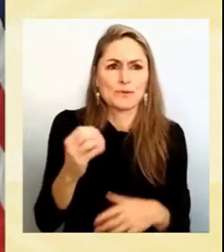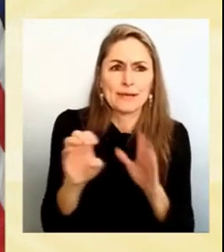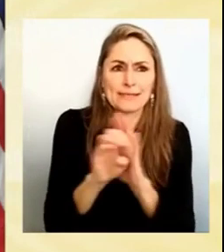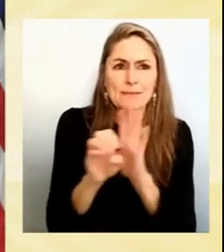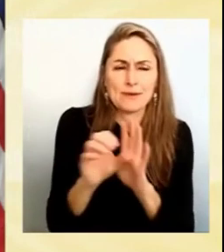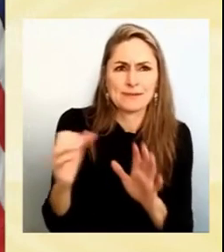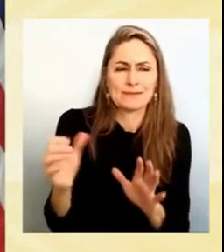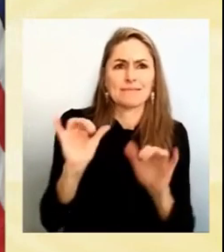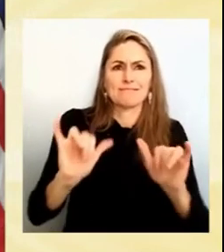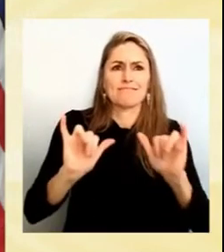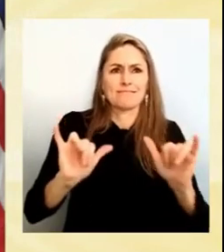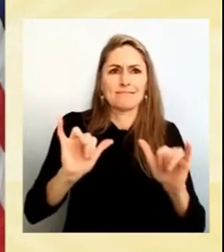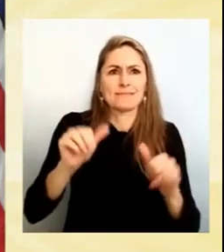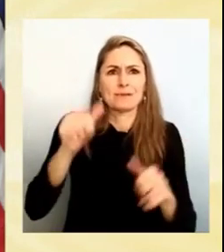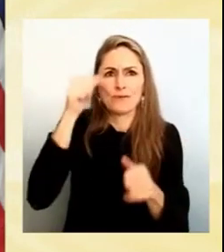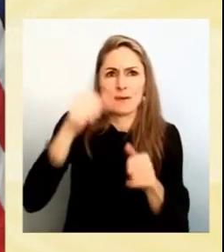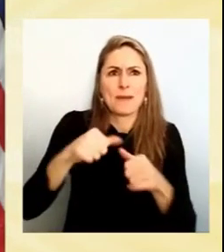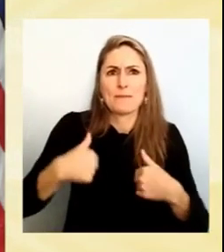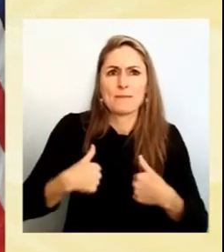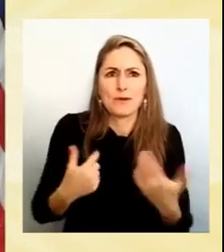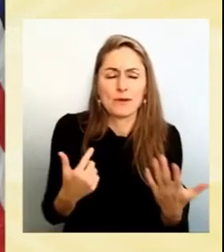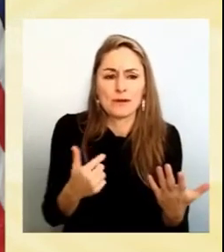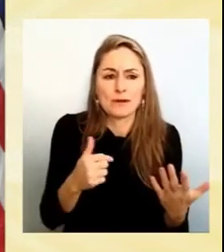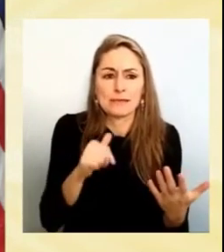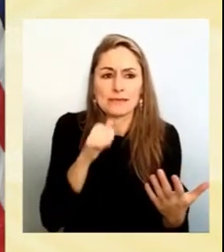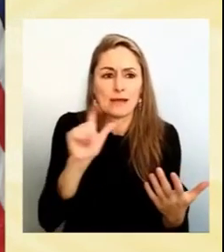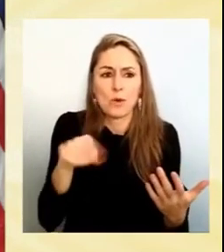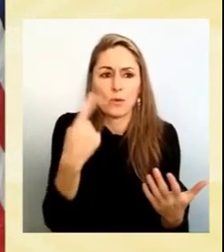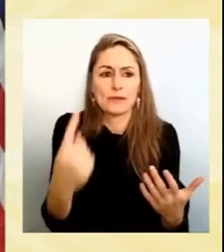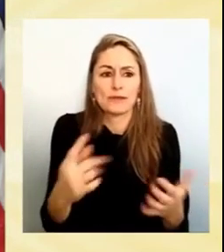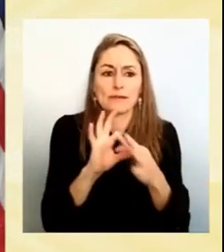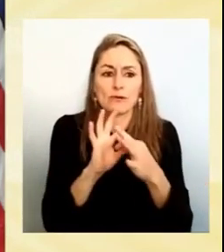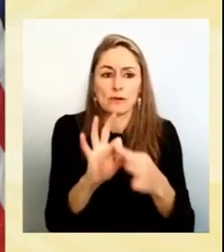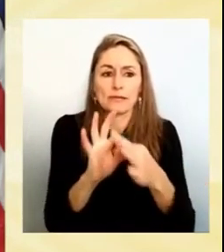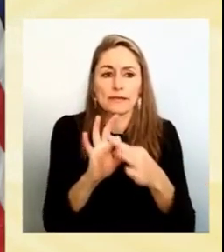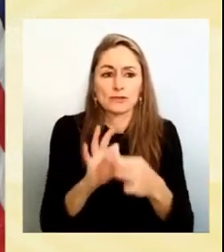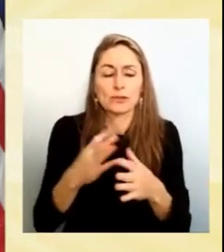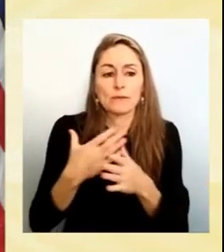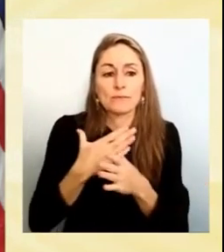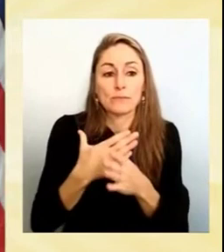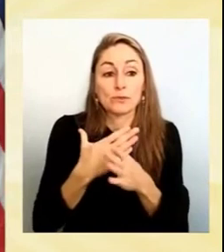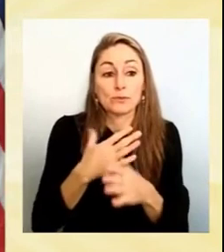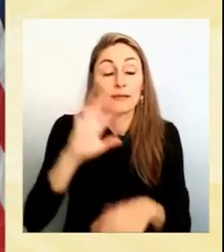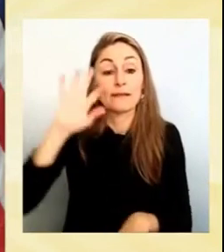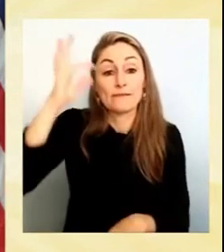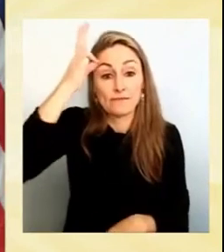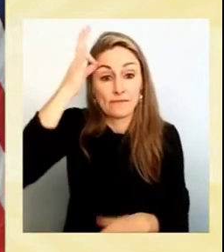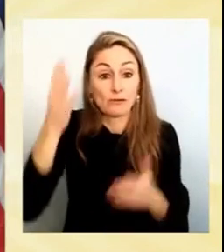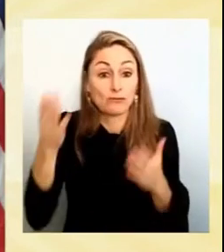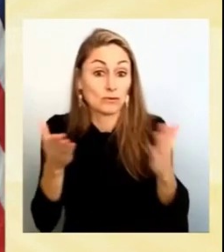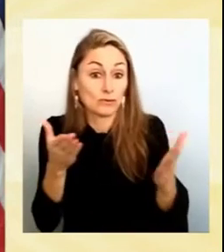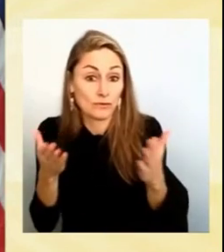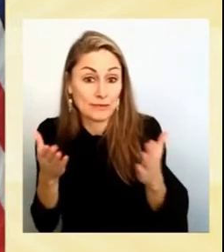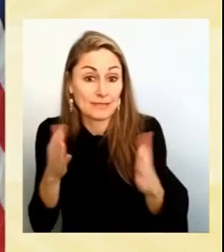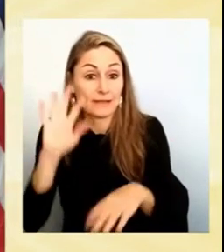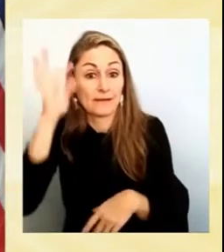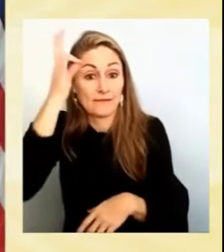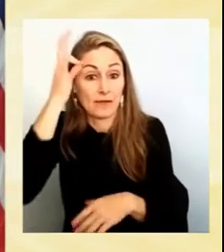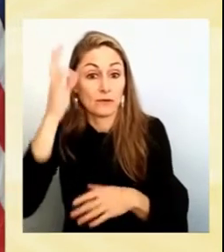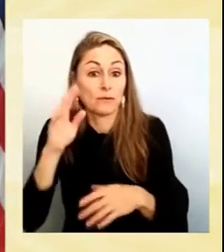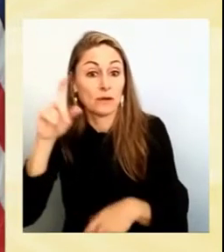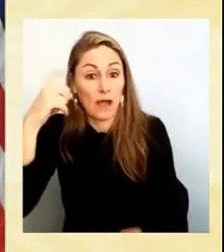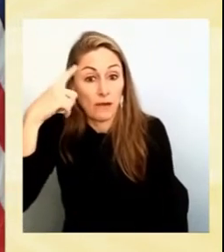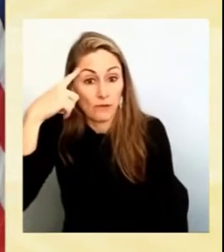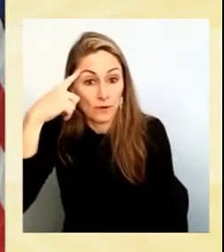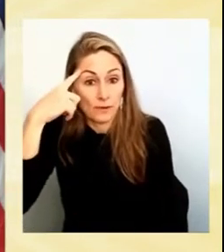only conceive of the relationship between federal service and the federal government and